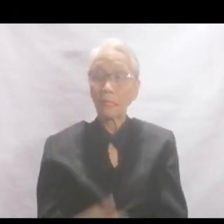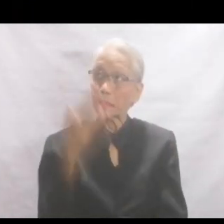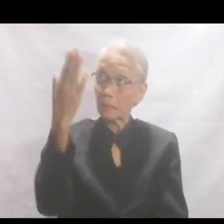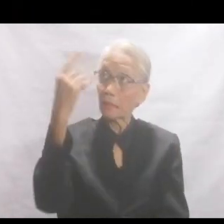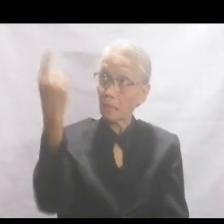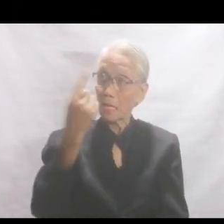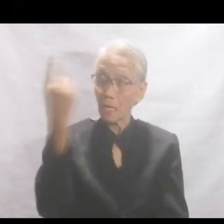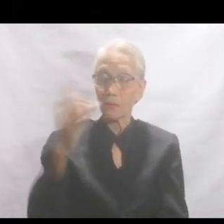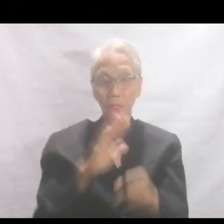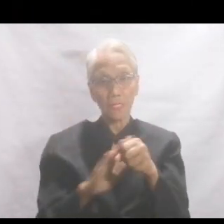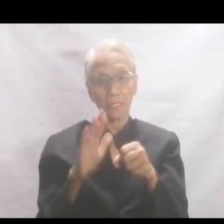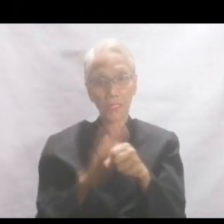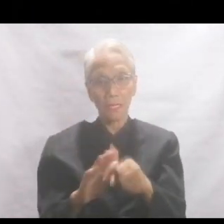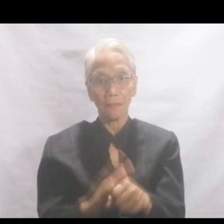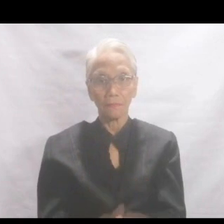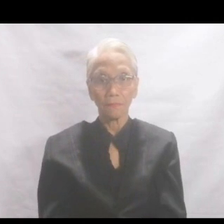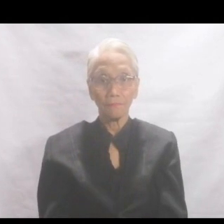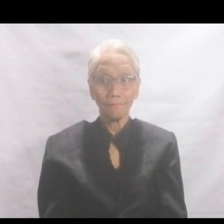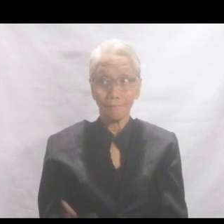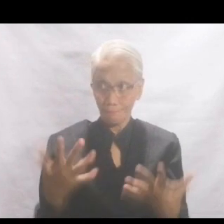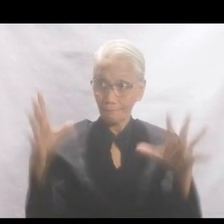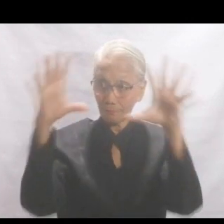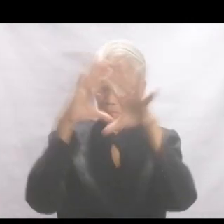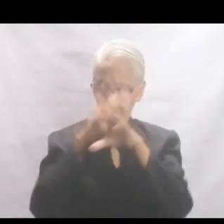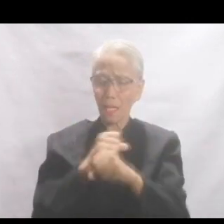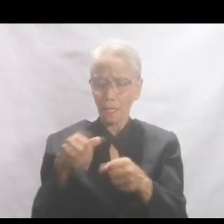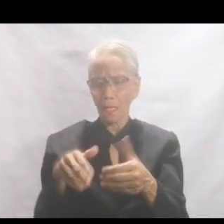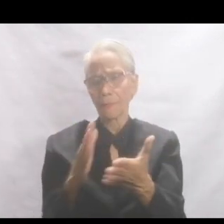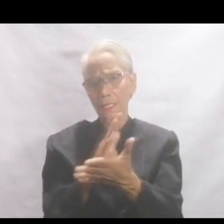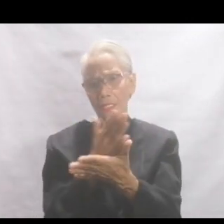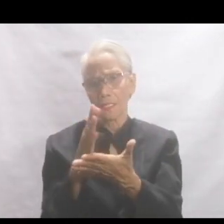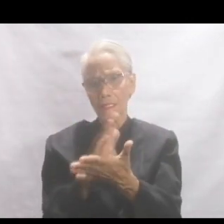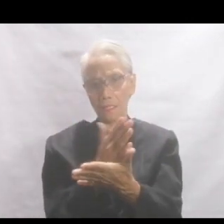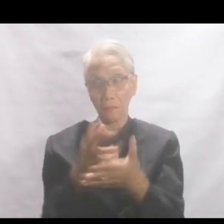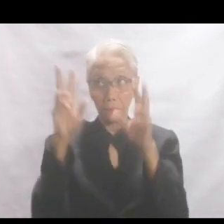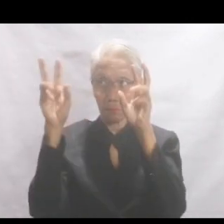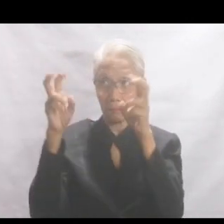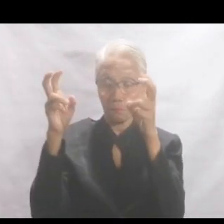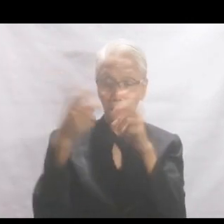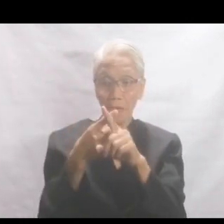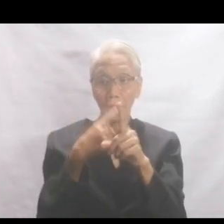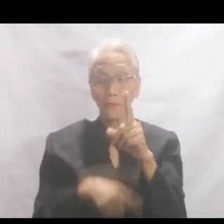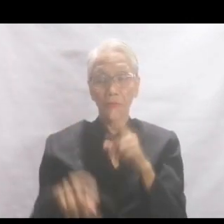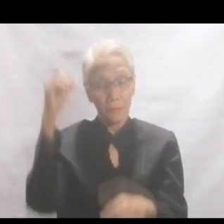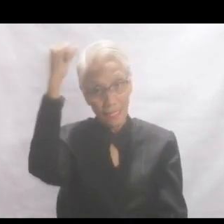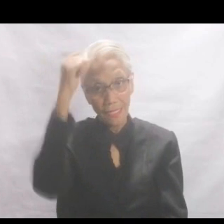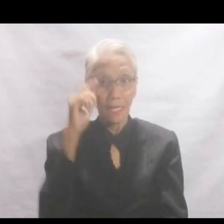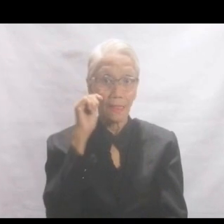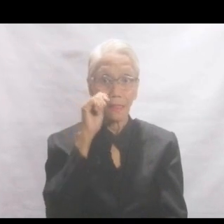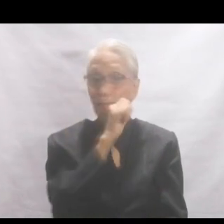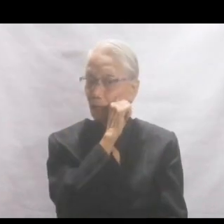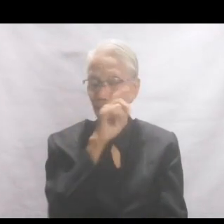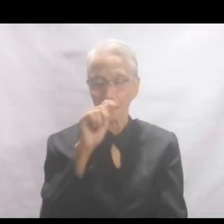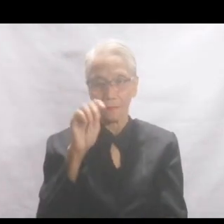And He alone suffices. Sa pagtatapos, let me share with you this quote from St. of